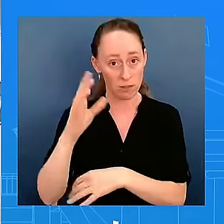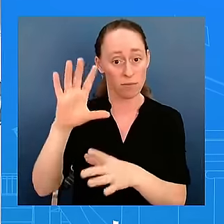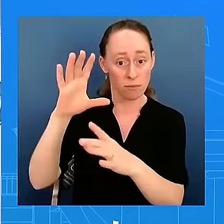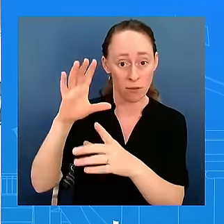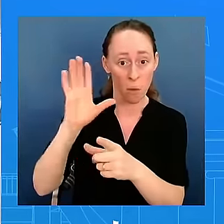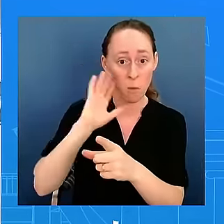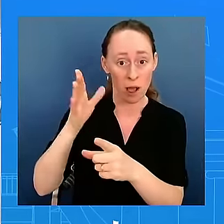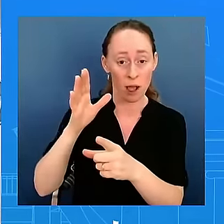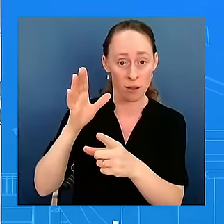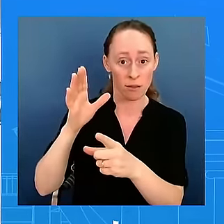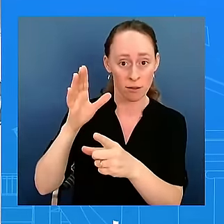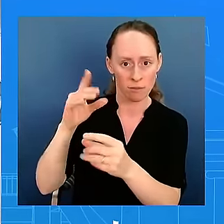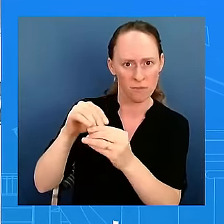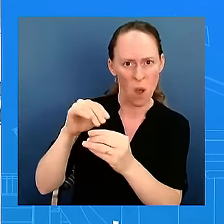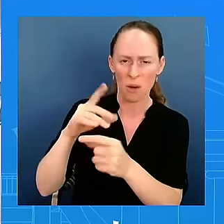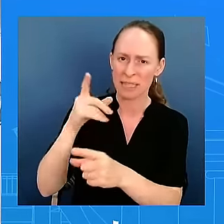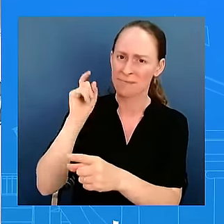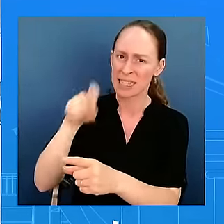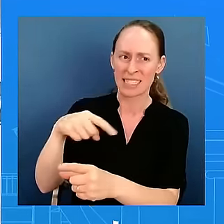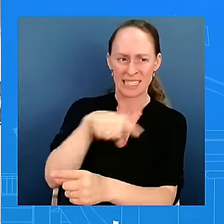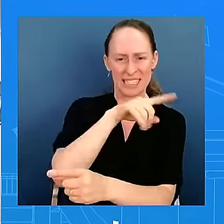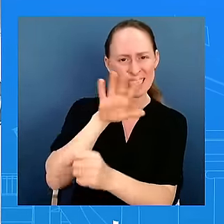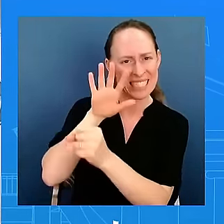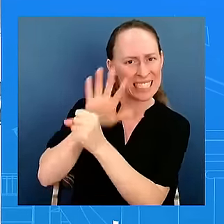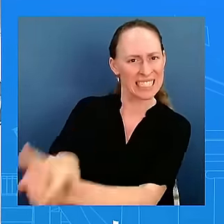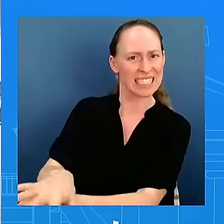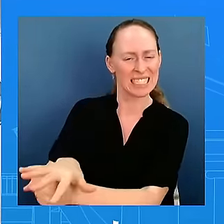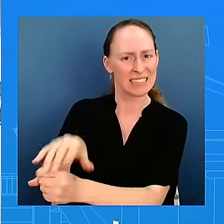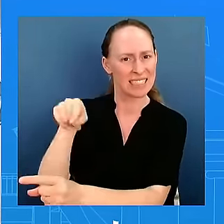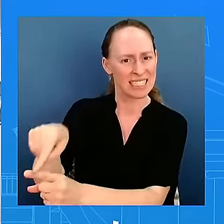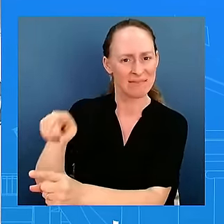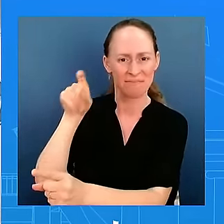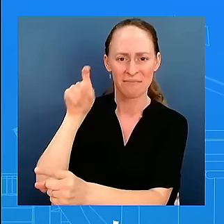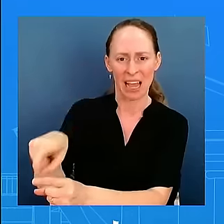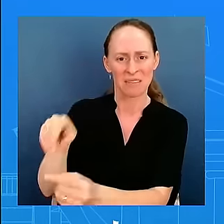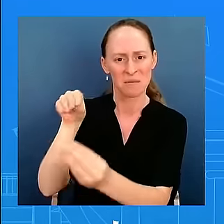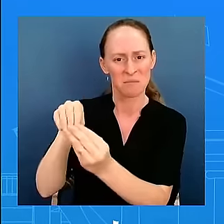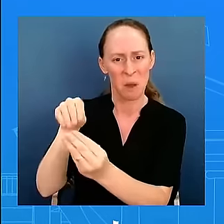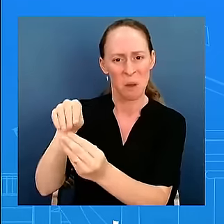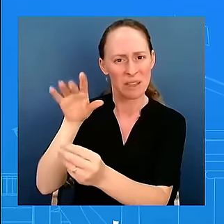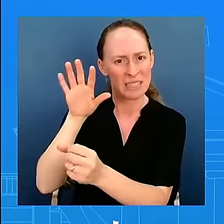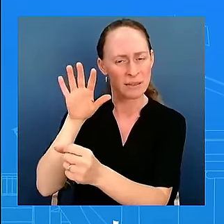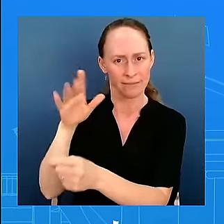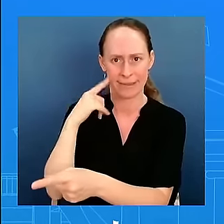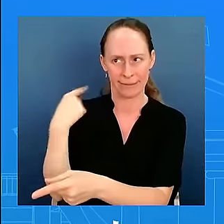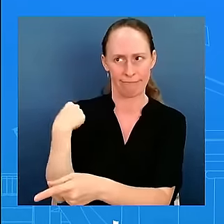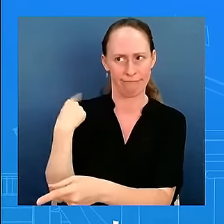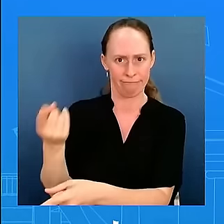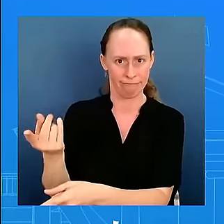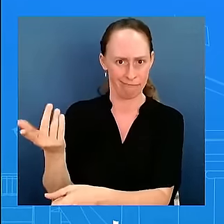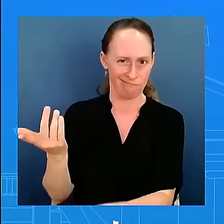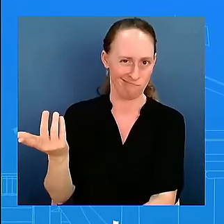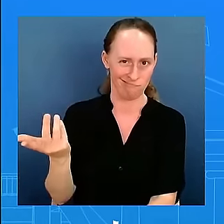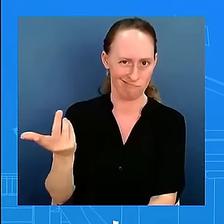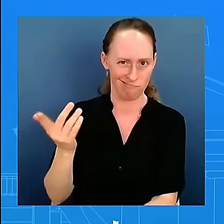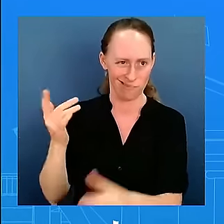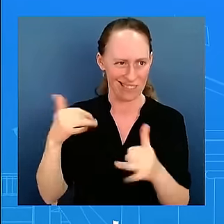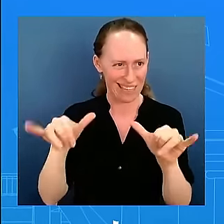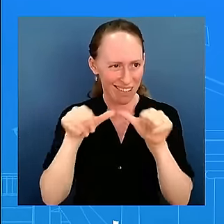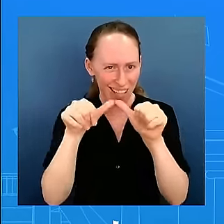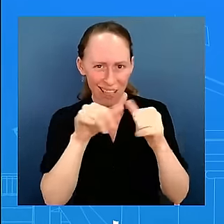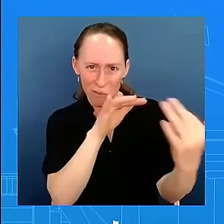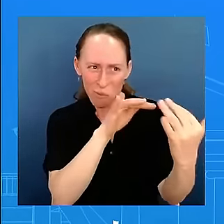was just submitted about a few weeks from now, and still nothing has come of that? The framework for the deal? I mean, my goodness,